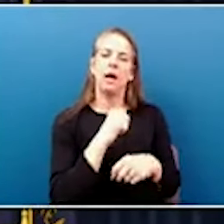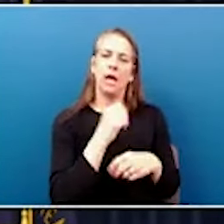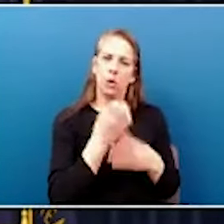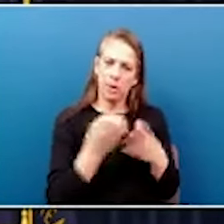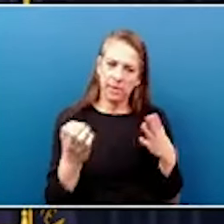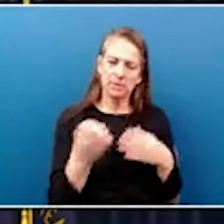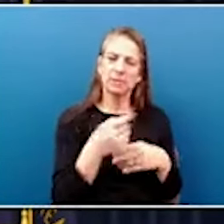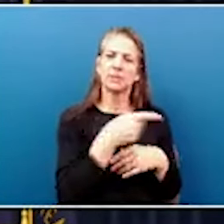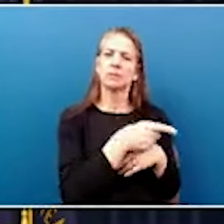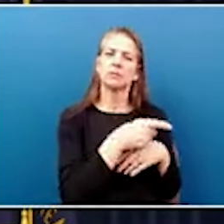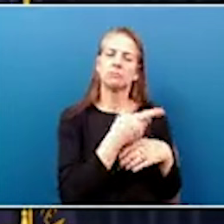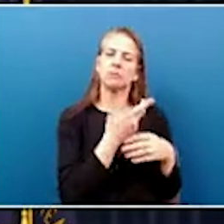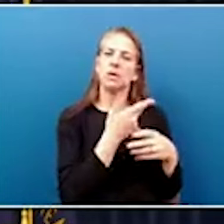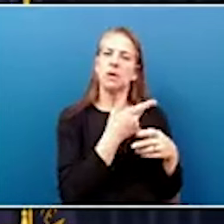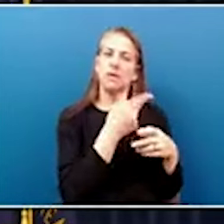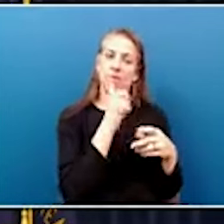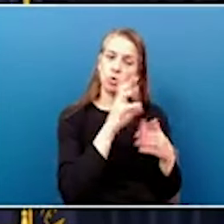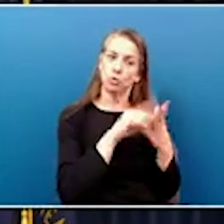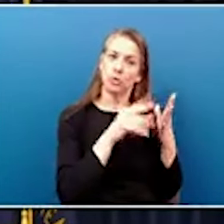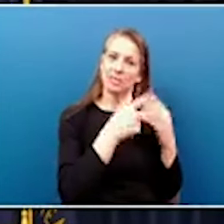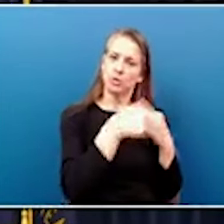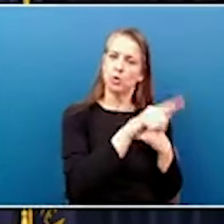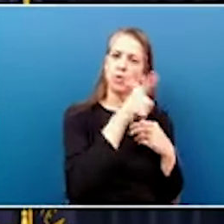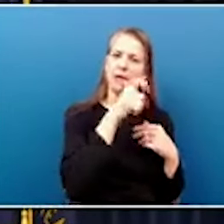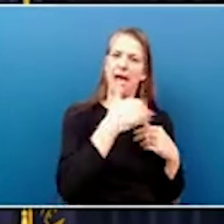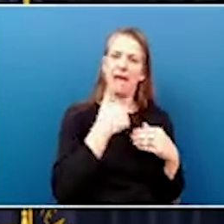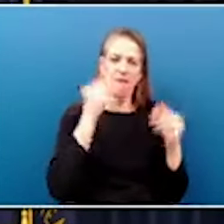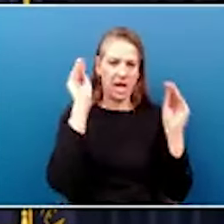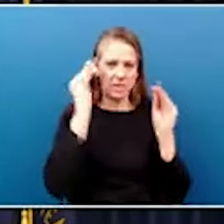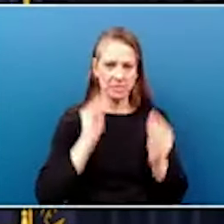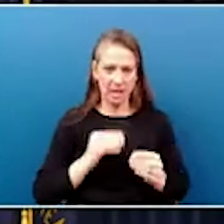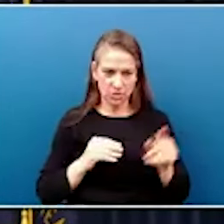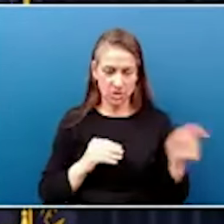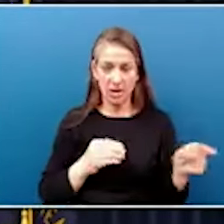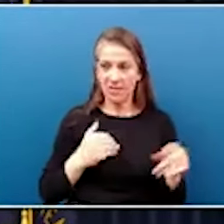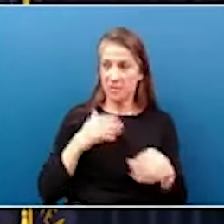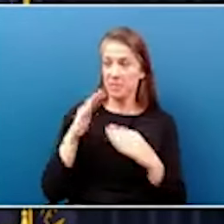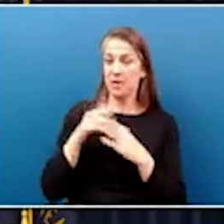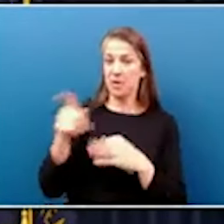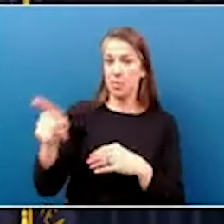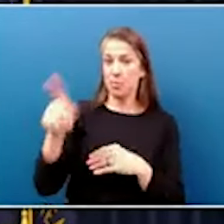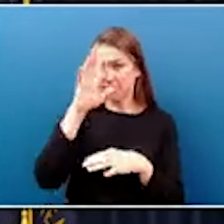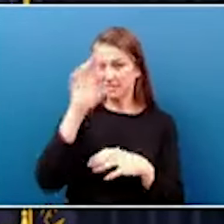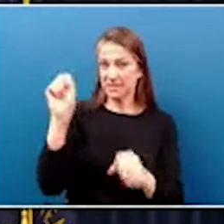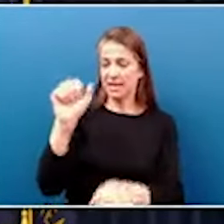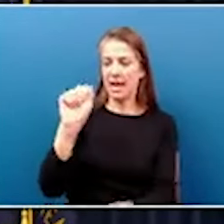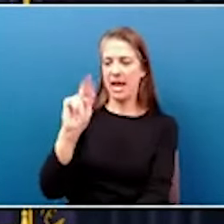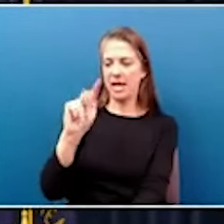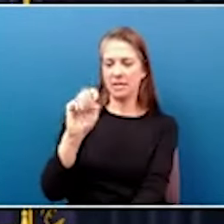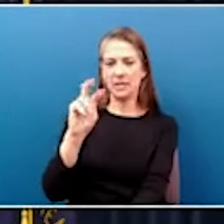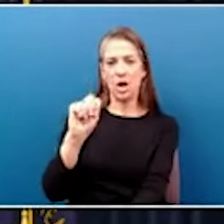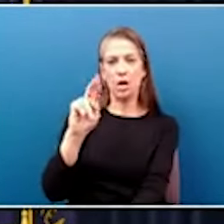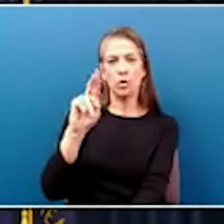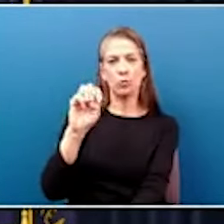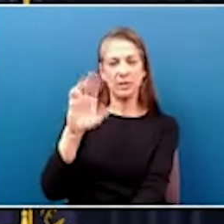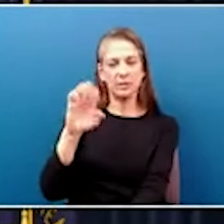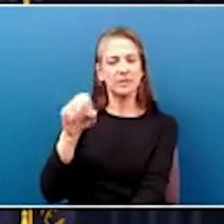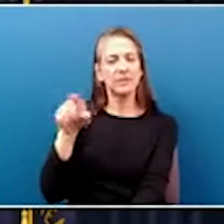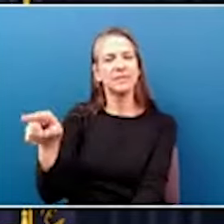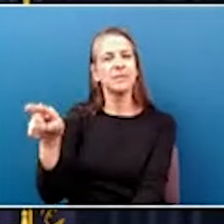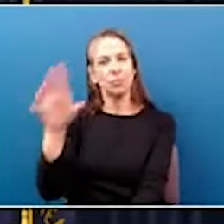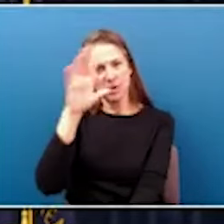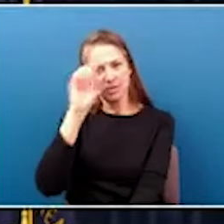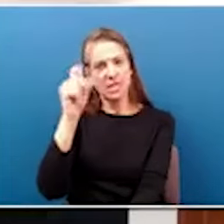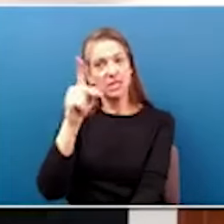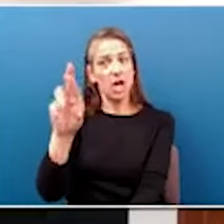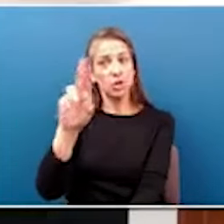field of cosmetology. Today we've got one of our best presidents, Dr. Anton Reese, president of WKCTC. Dr. if you would